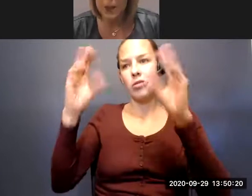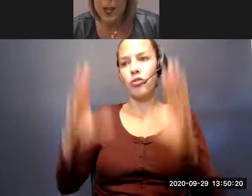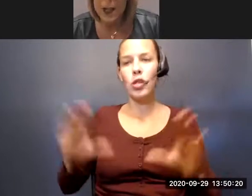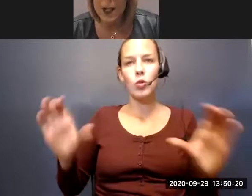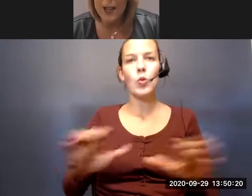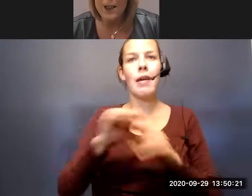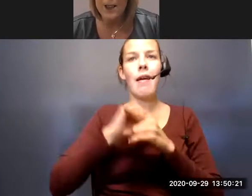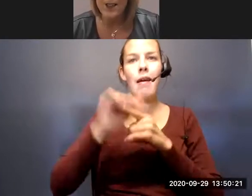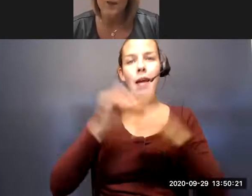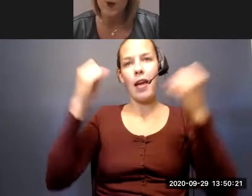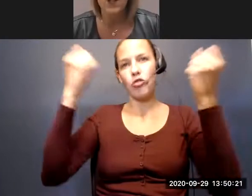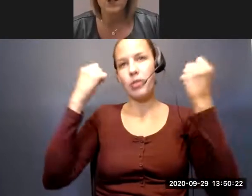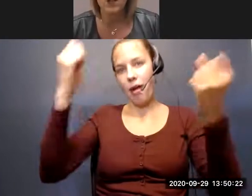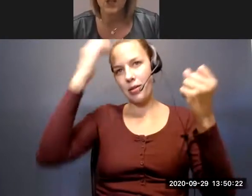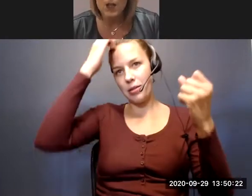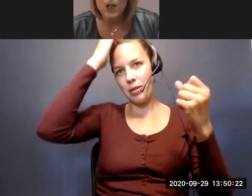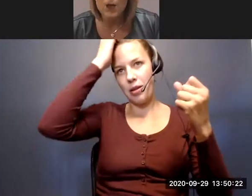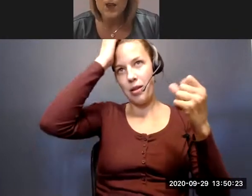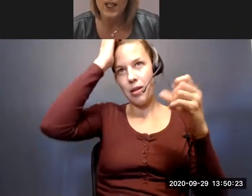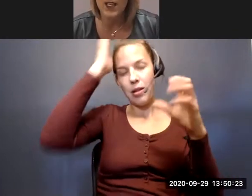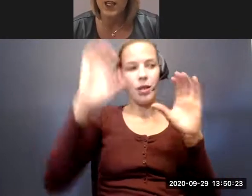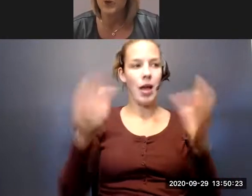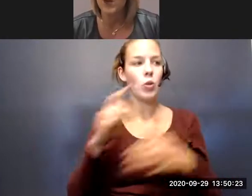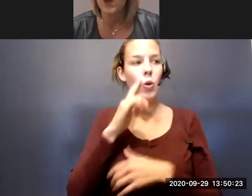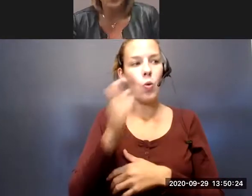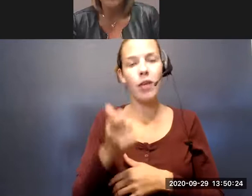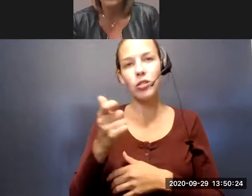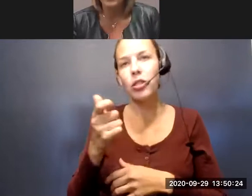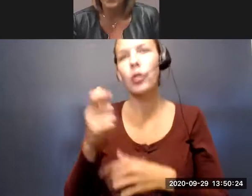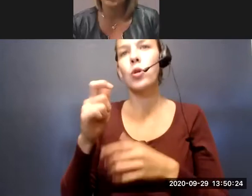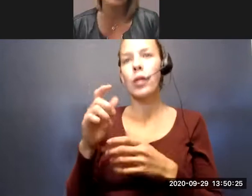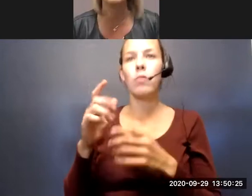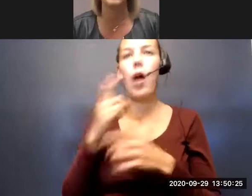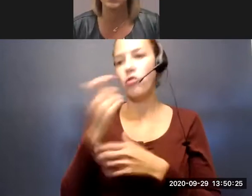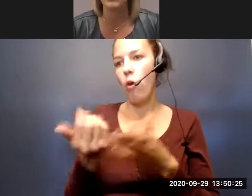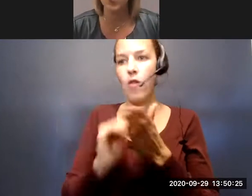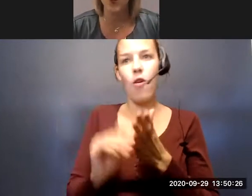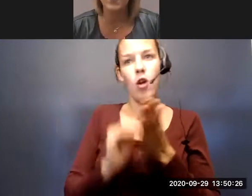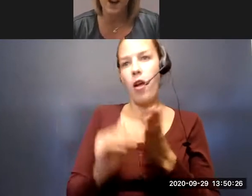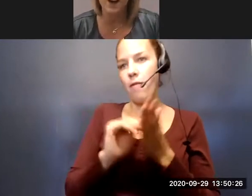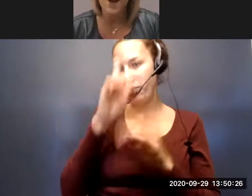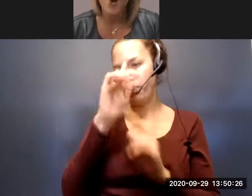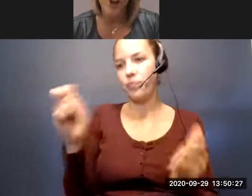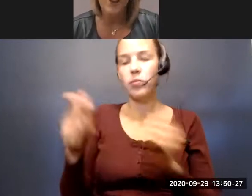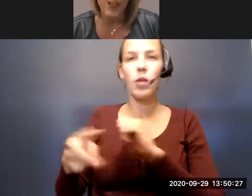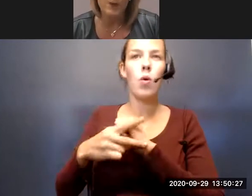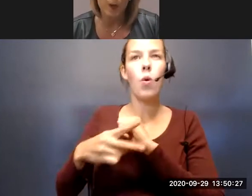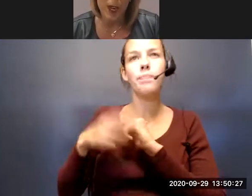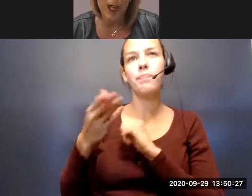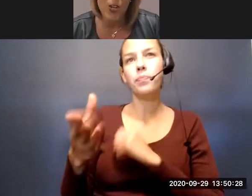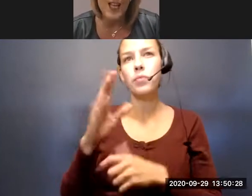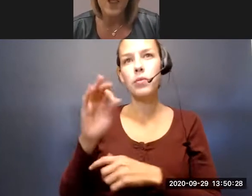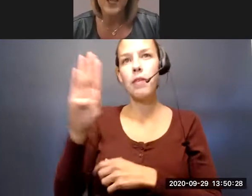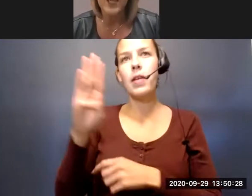exercise classes that folks can tune into. They can replay them as often as possible because they are stored there on our Facebook